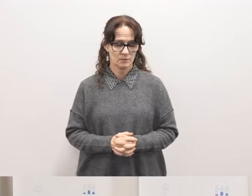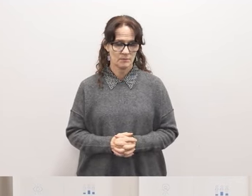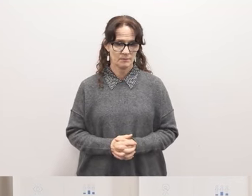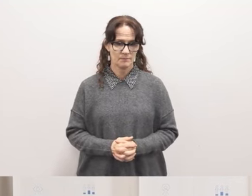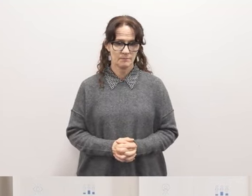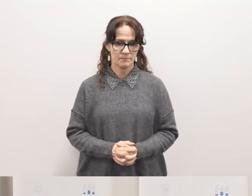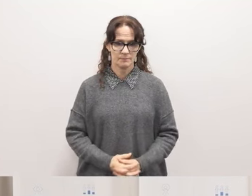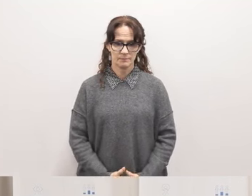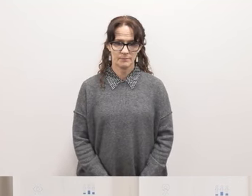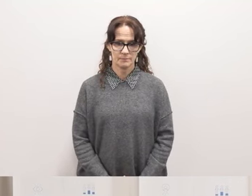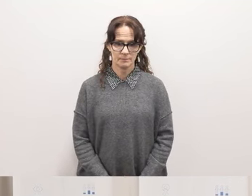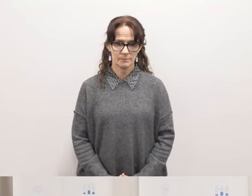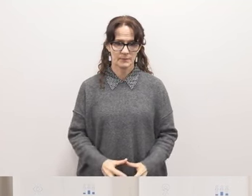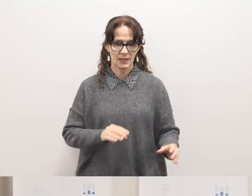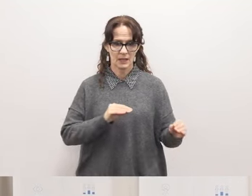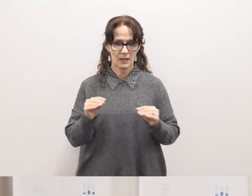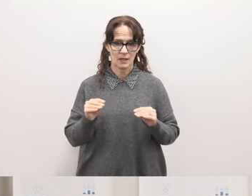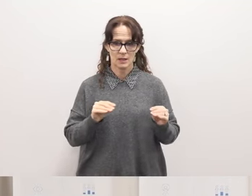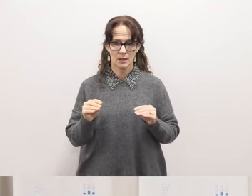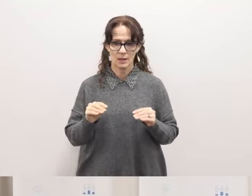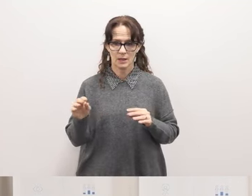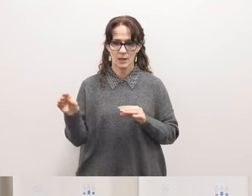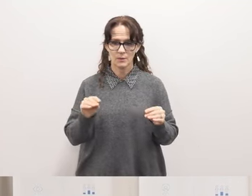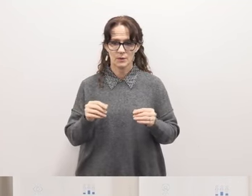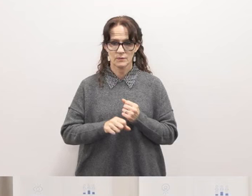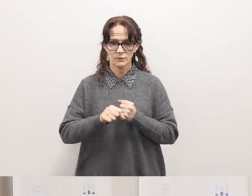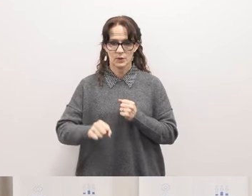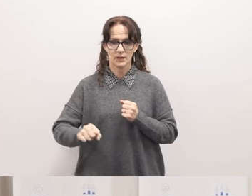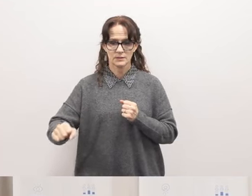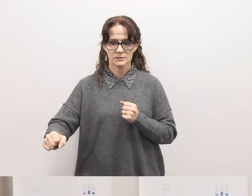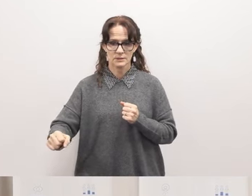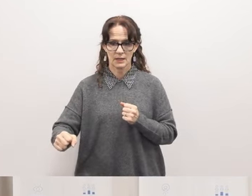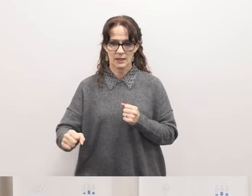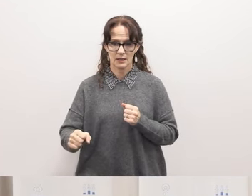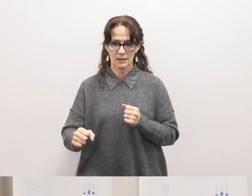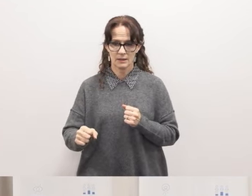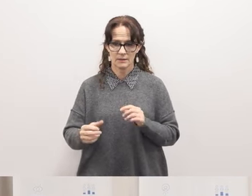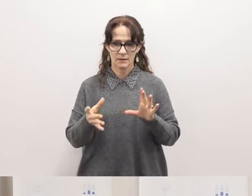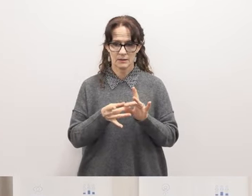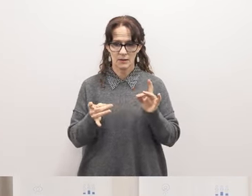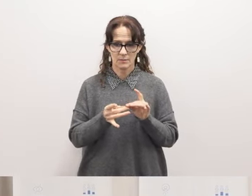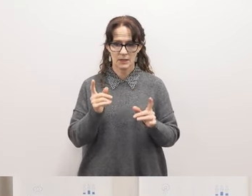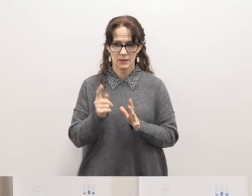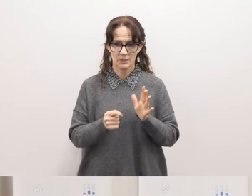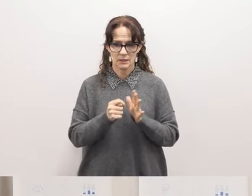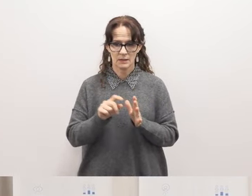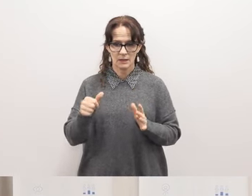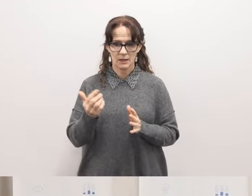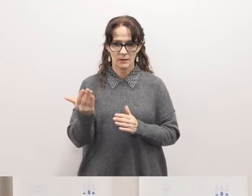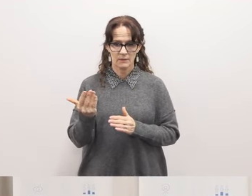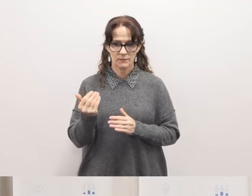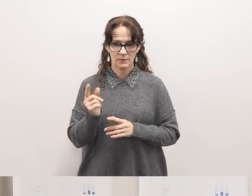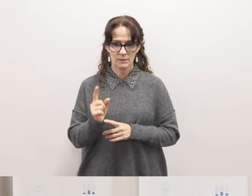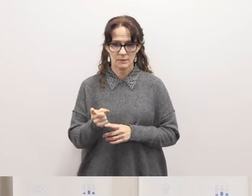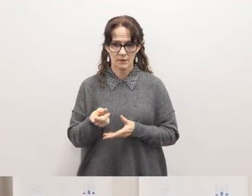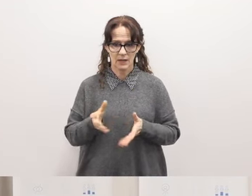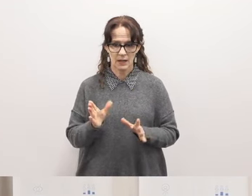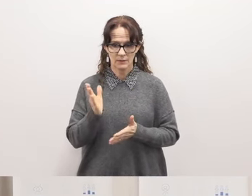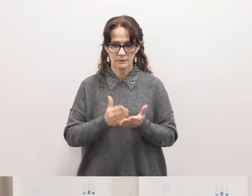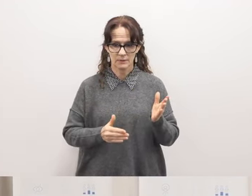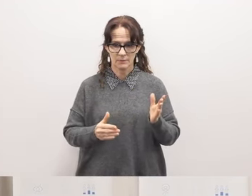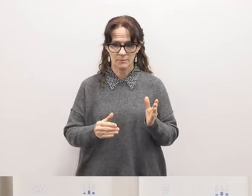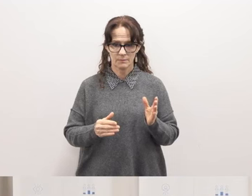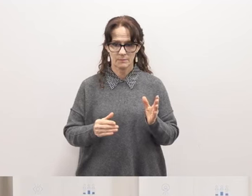Would somebody like to make a motion? Can I motion to extend comment time, another 15 minutes, to allow some of